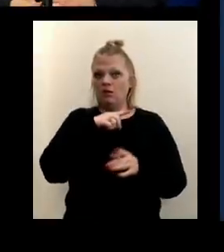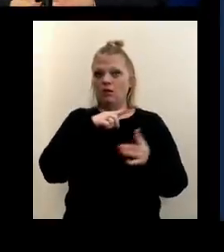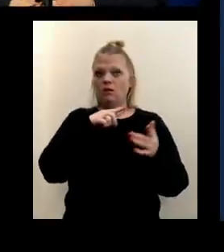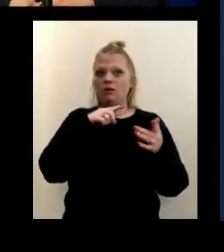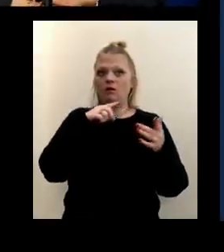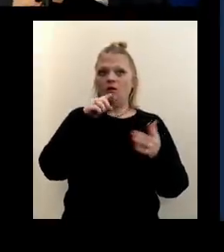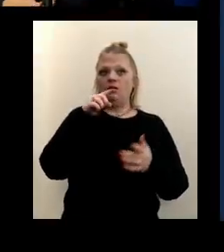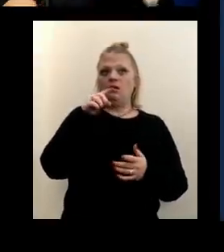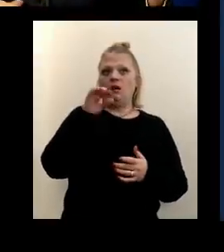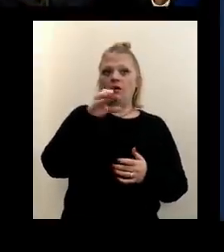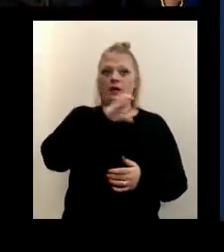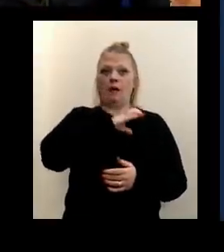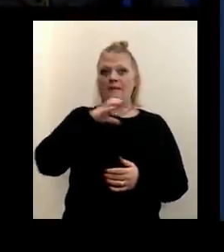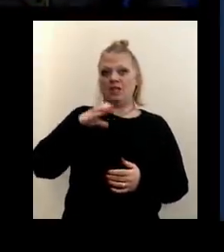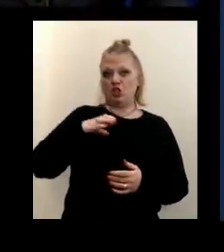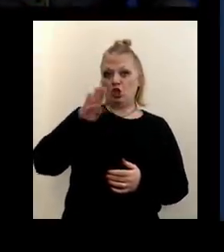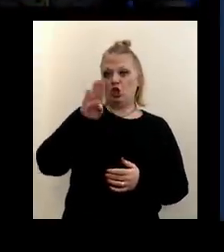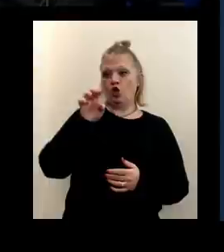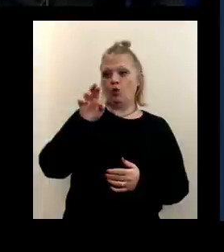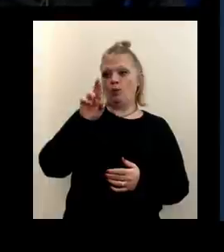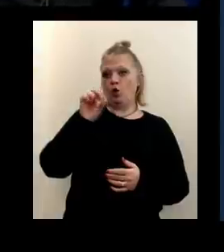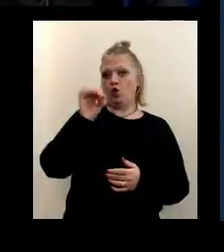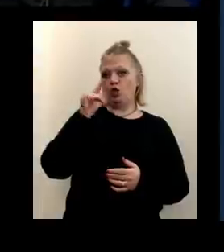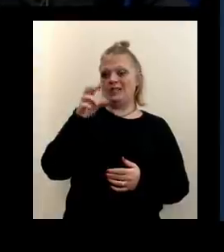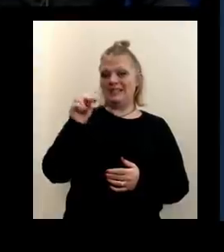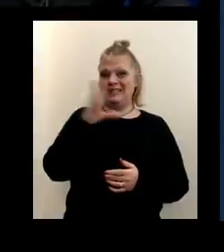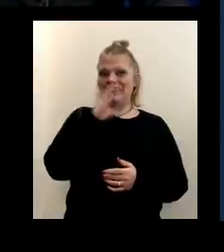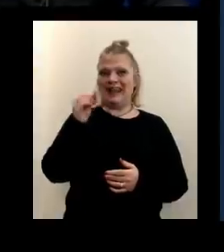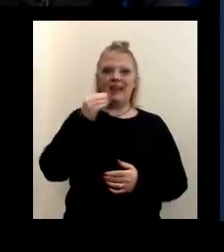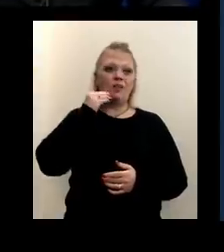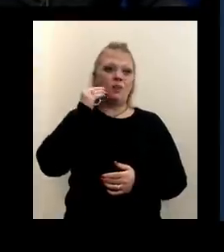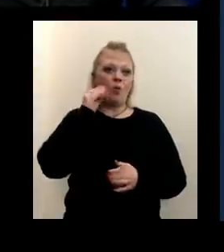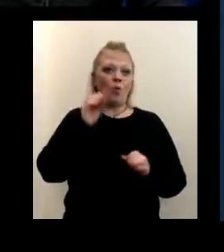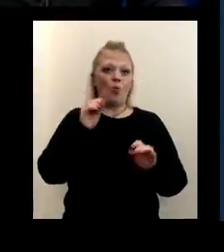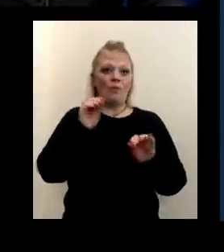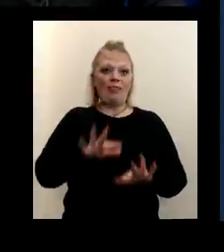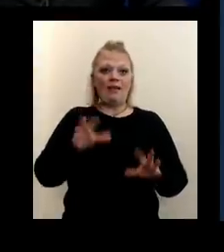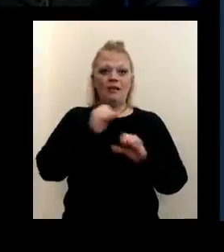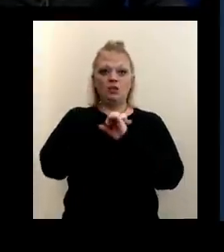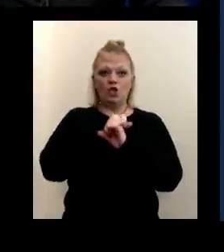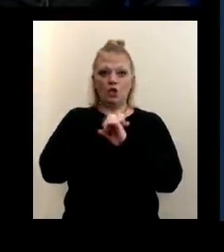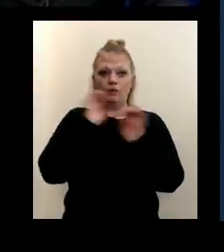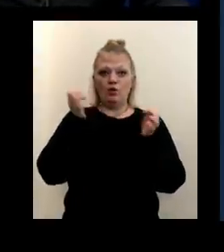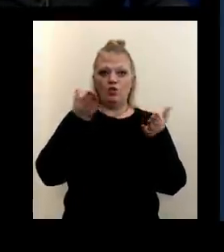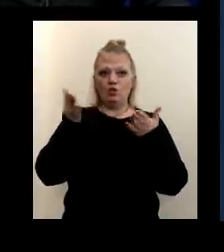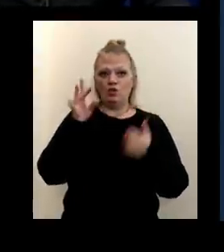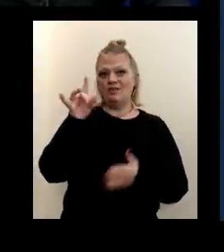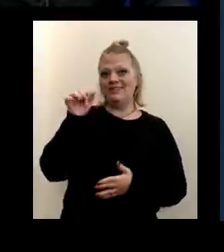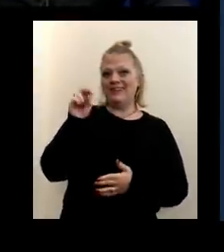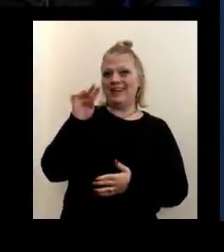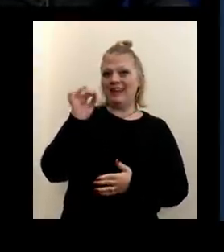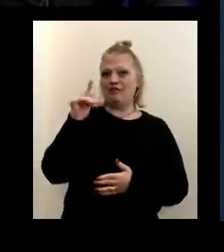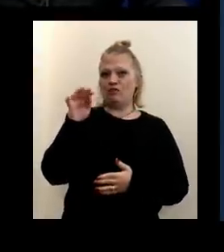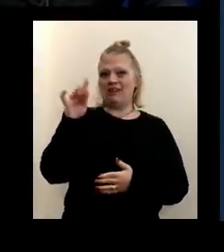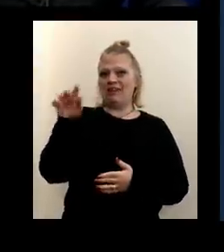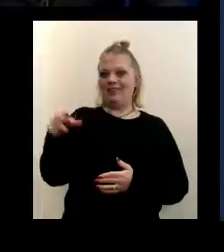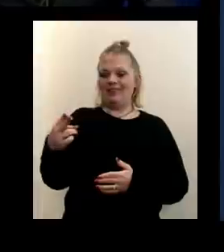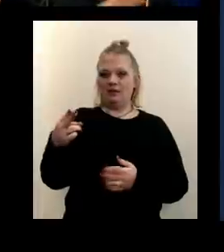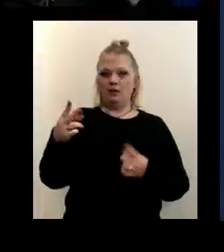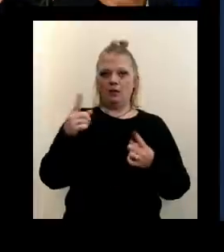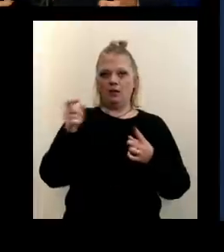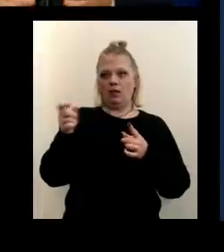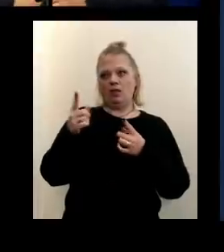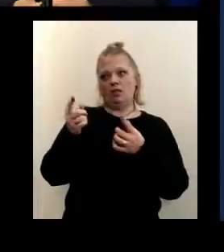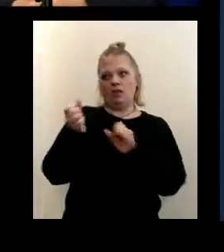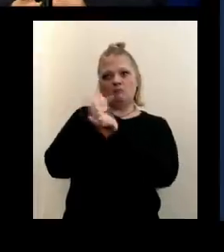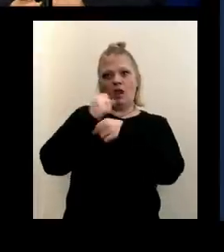from the Department of Health, as well as our Commissioner of Homeland Security and Emergency Services, Dan Neverth Jr. This is dangerous and it's